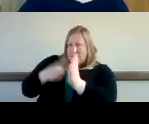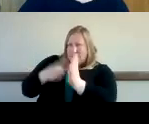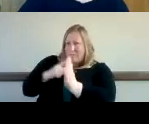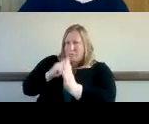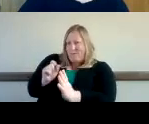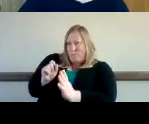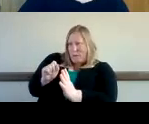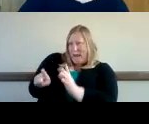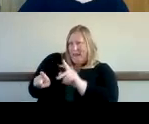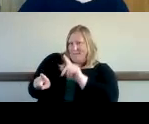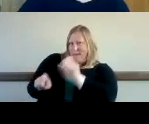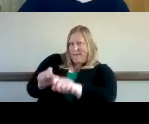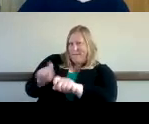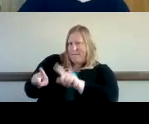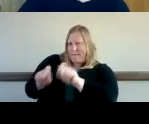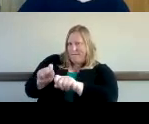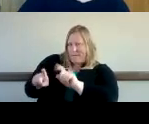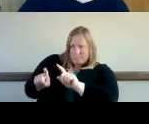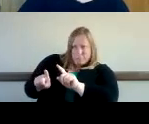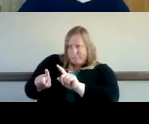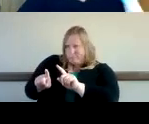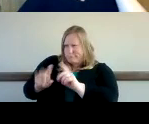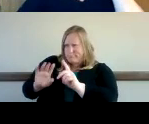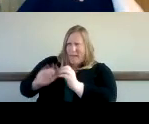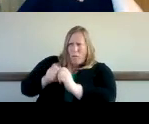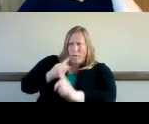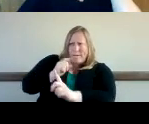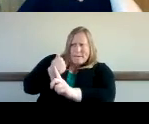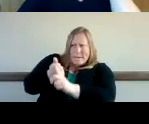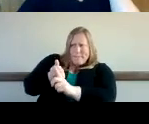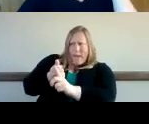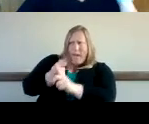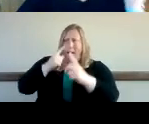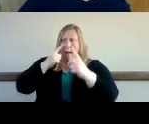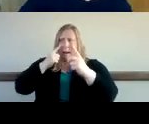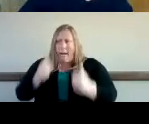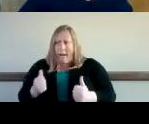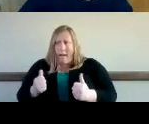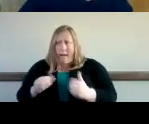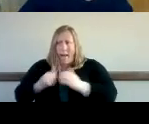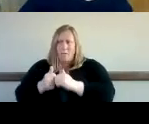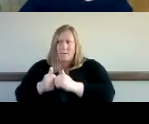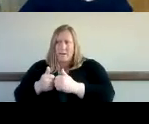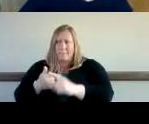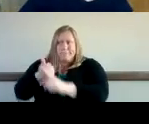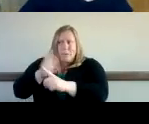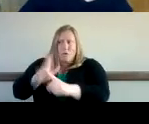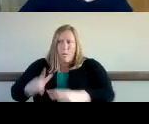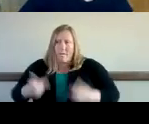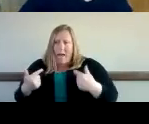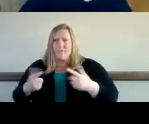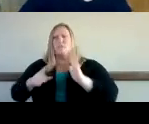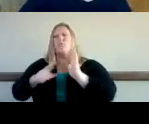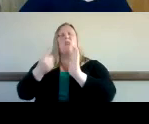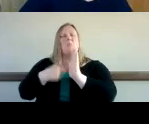piece that's missing what how is the impact of both the vision and the hearing loss affecting them so sometimes we need to ask for